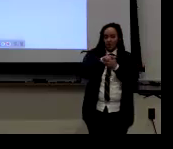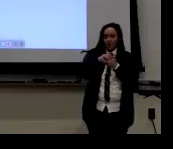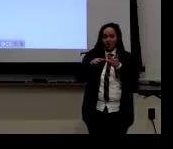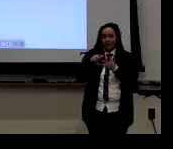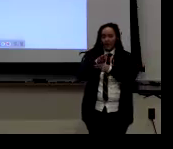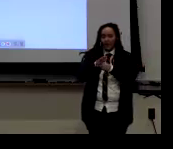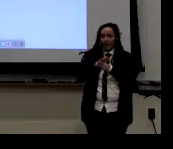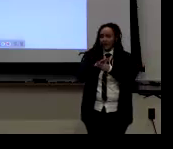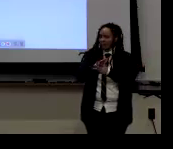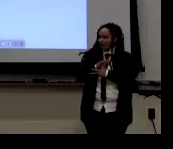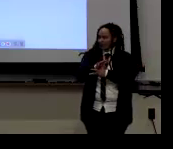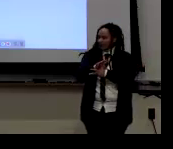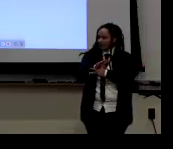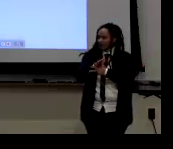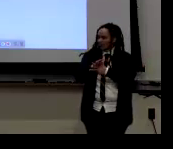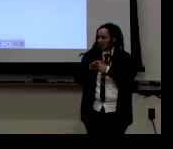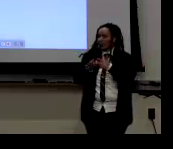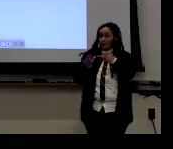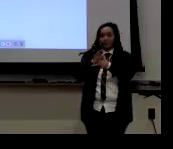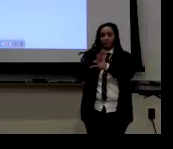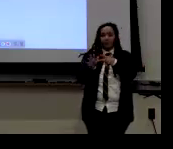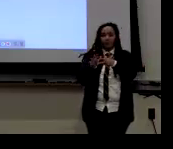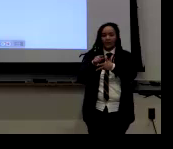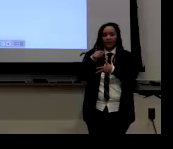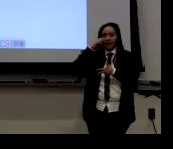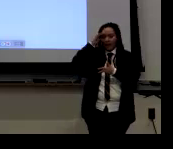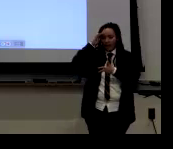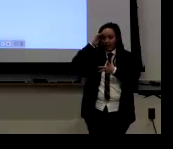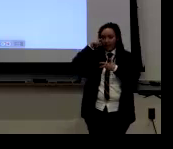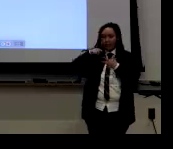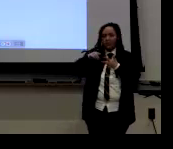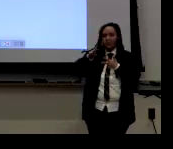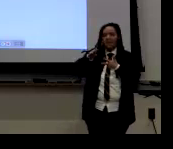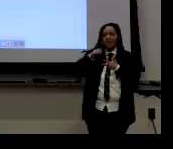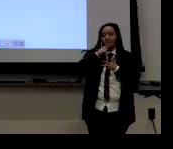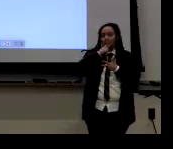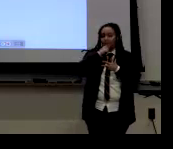I've seen the three areas.